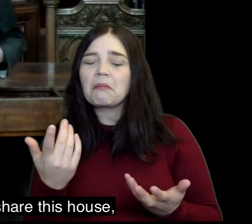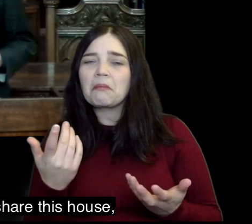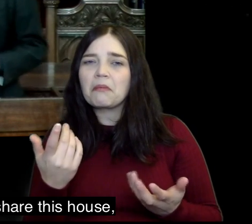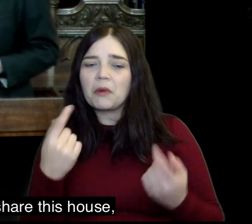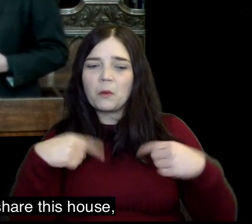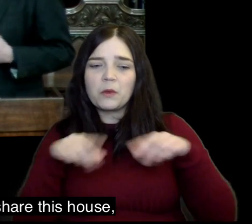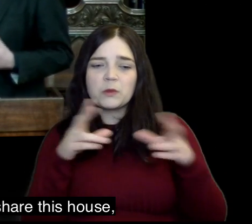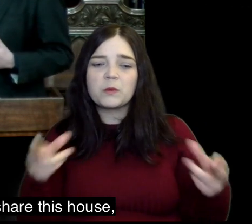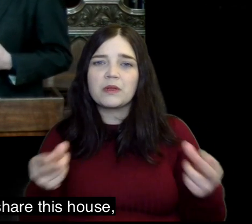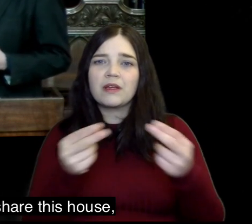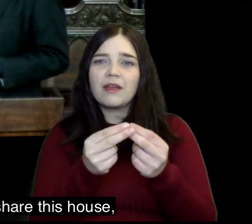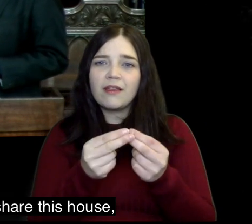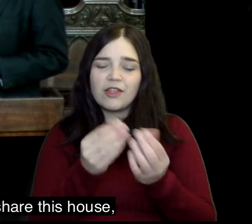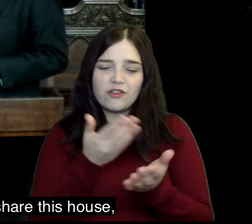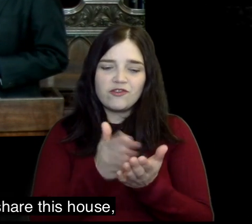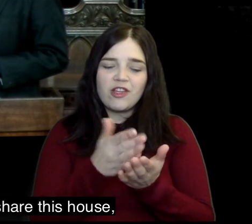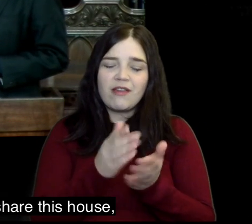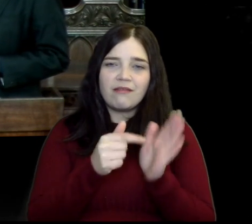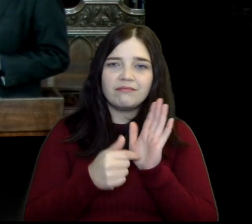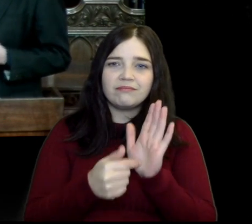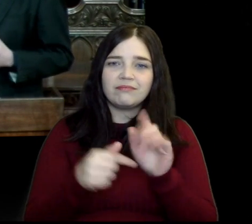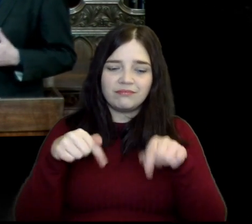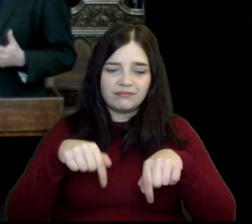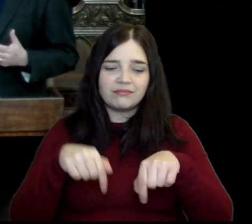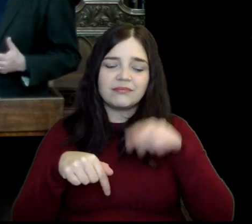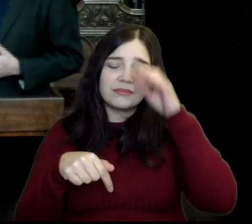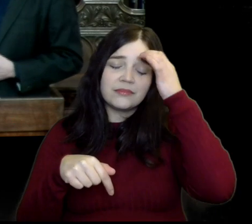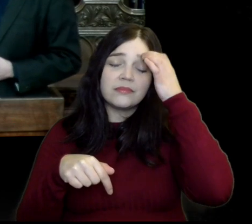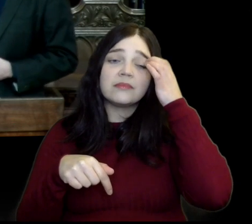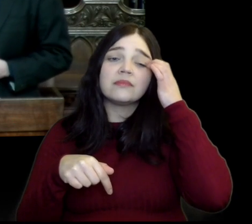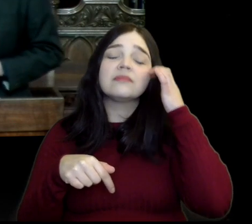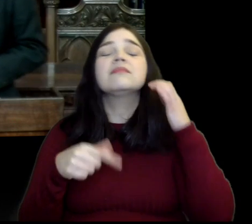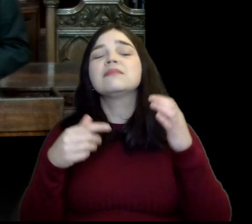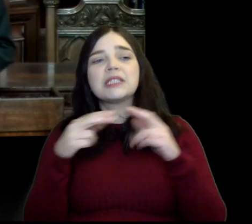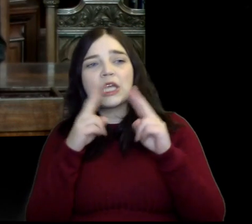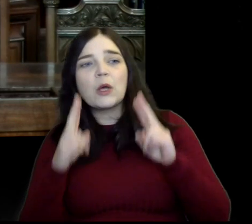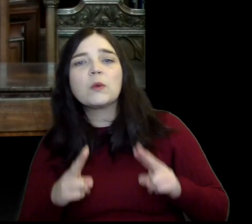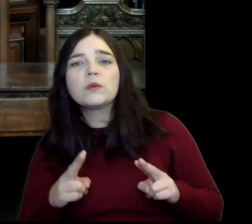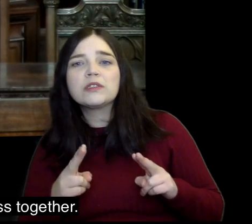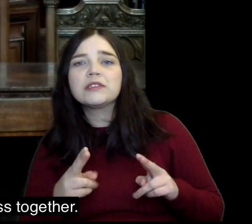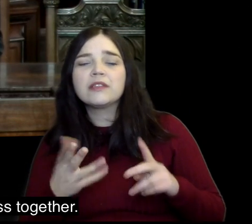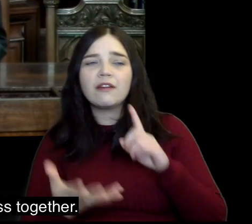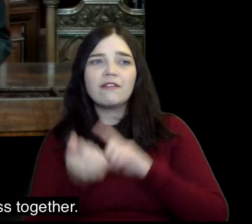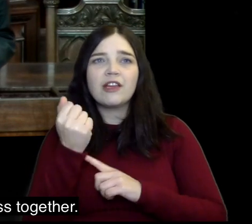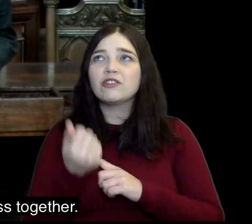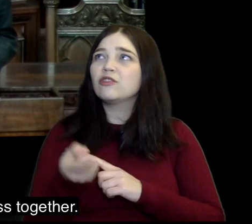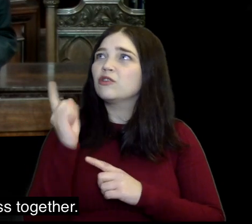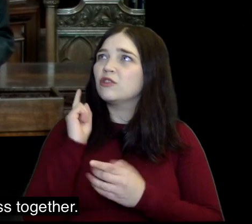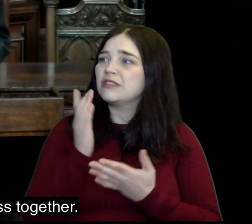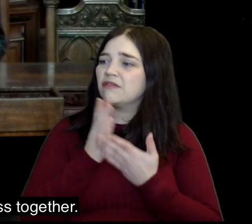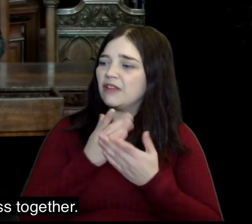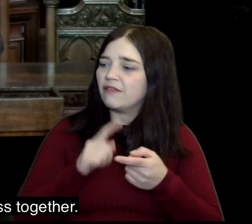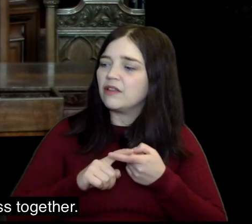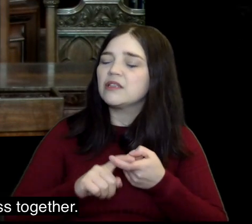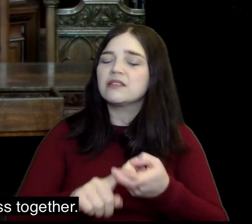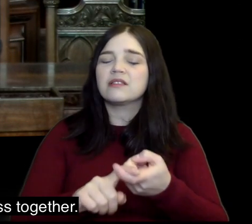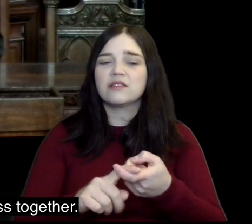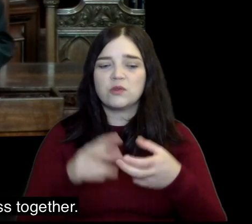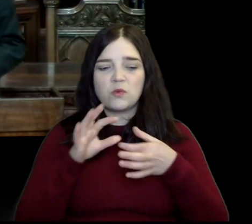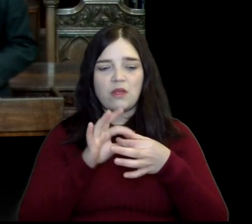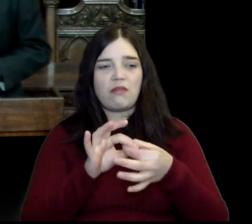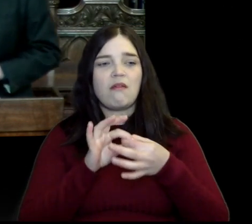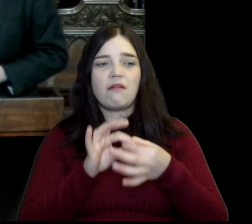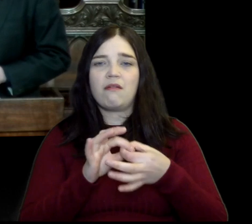of bread you have and see as we together share this house find